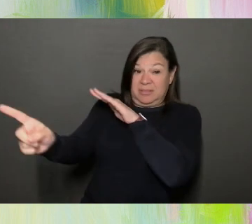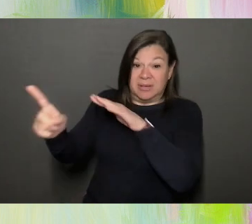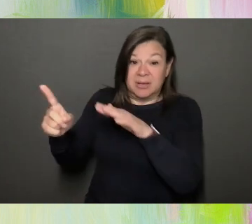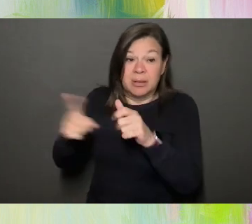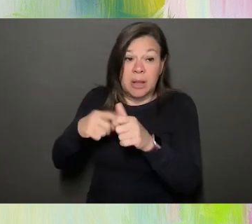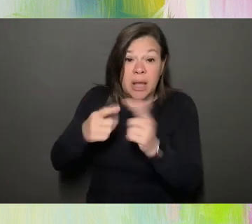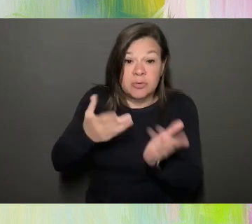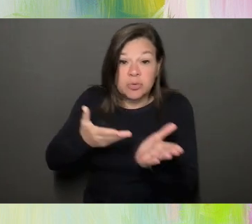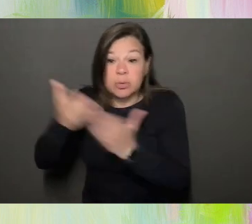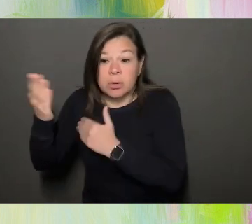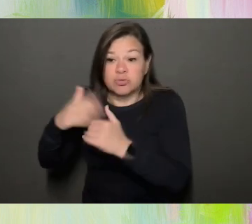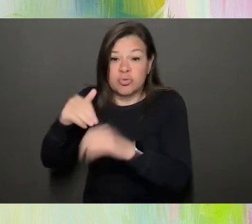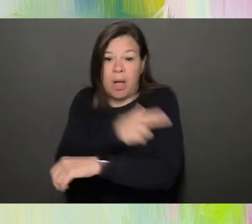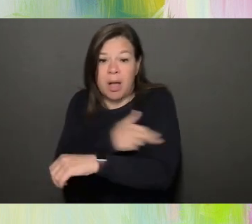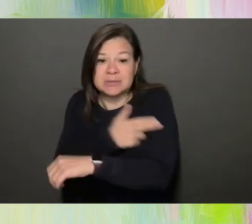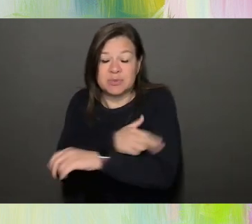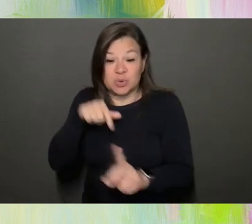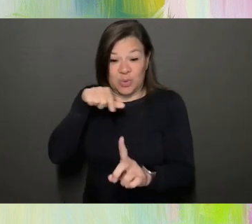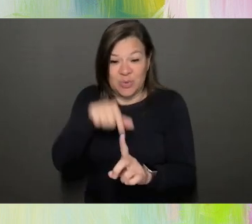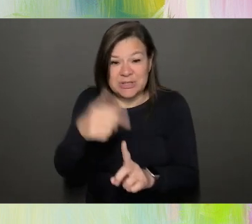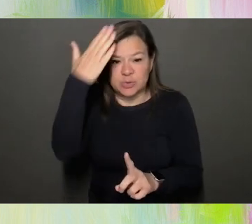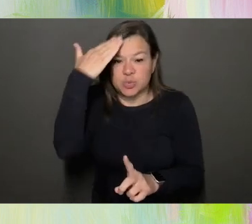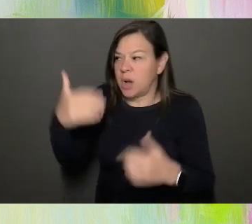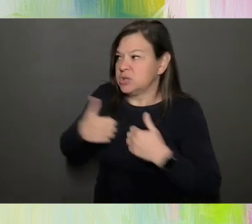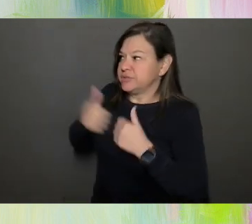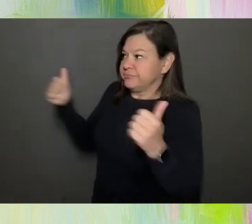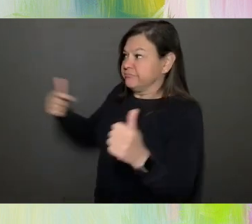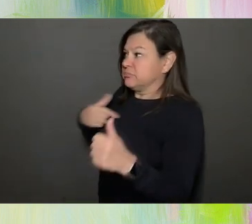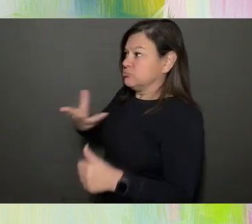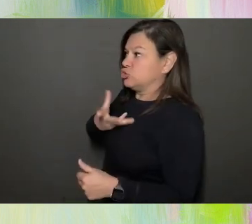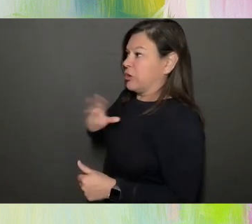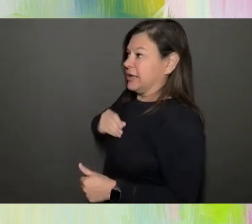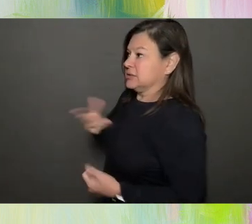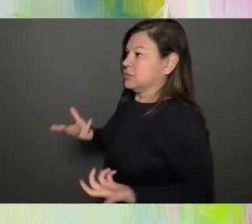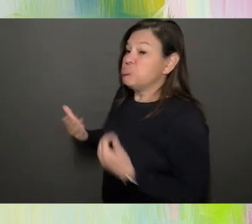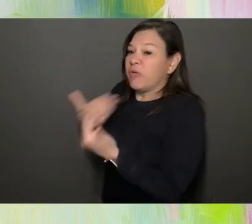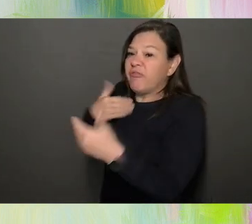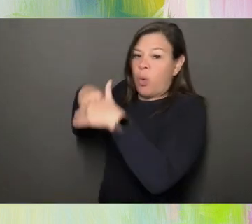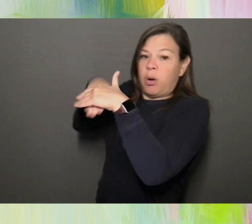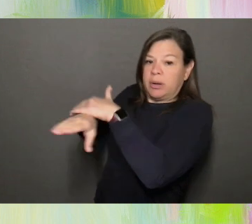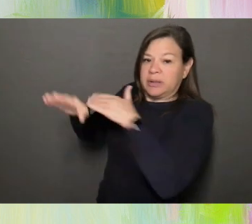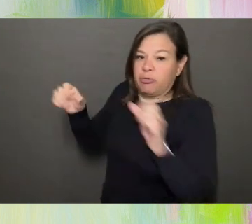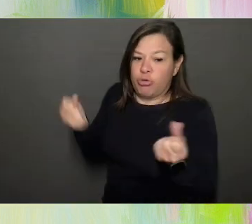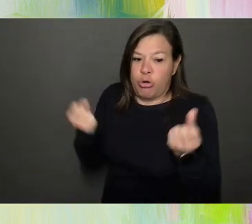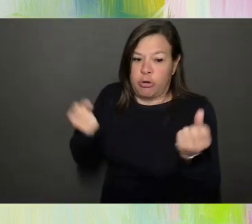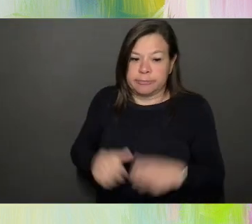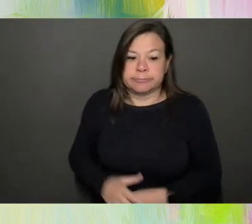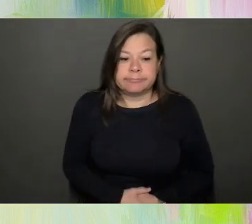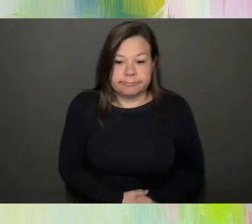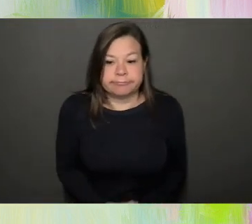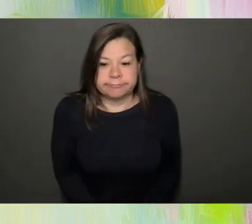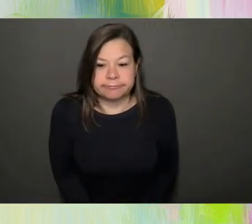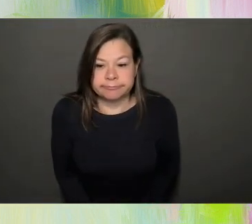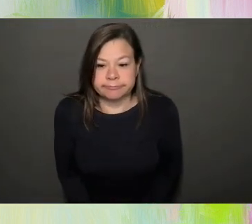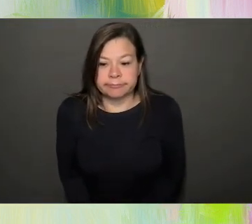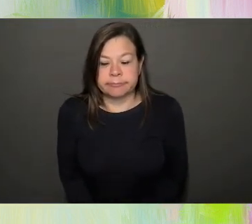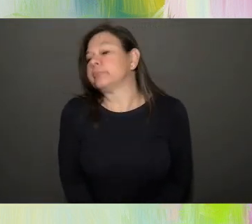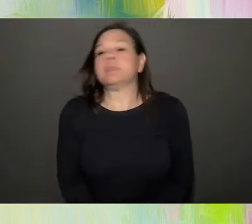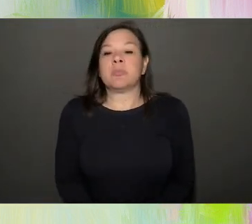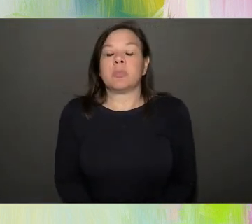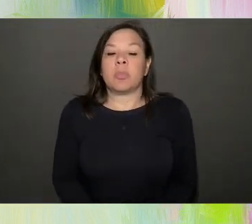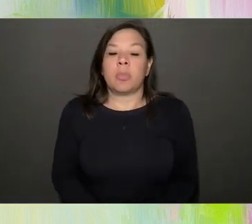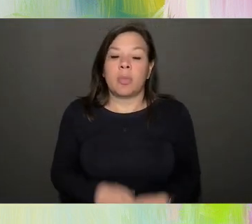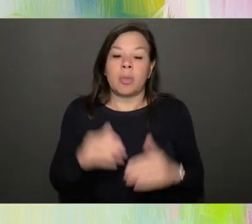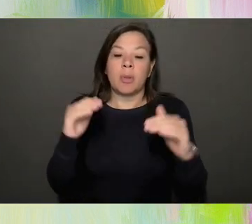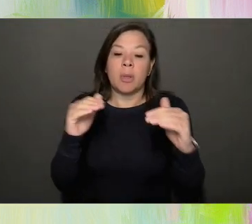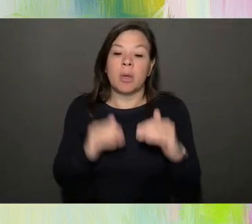hospital. So this is why she was saying that, um, this is, uh, another photo of another one of our